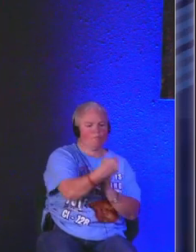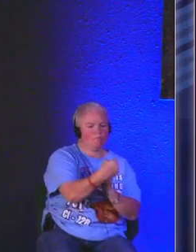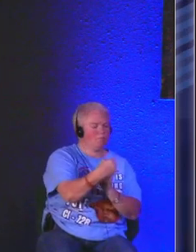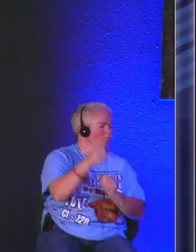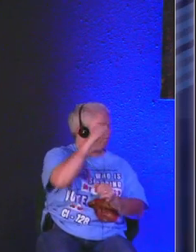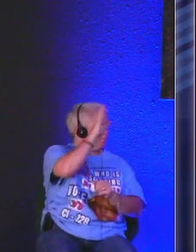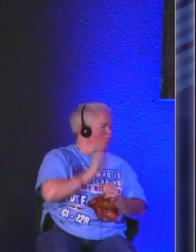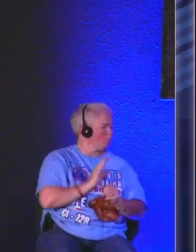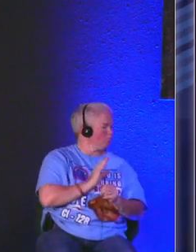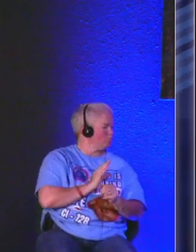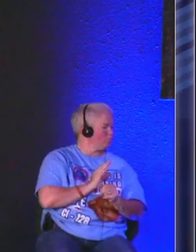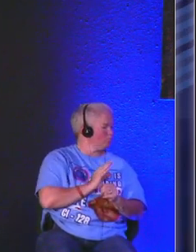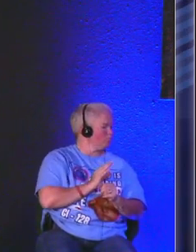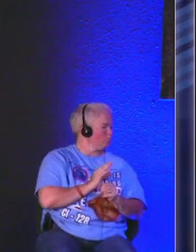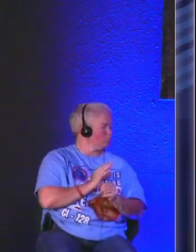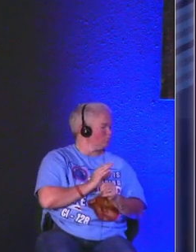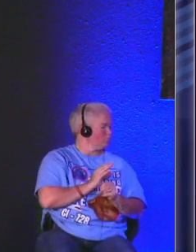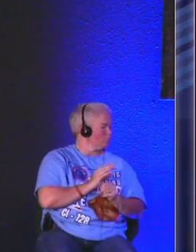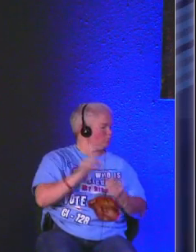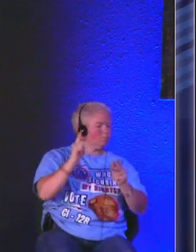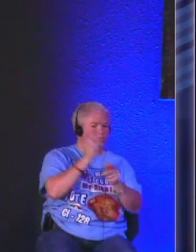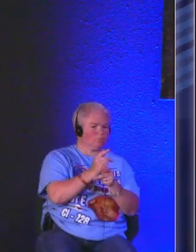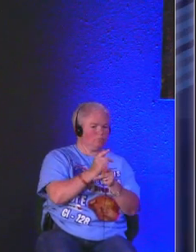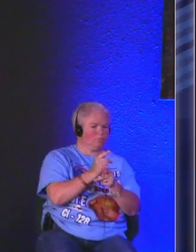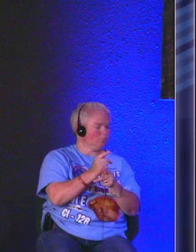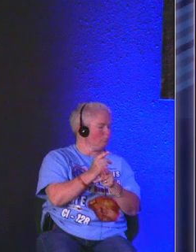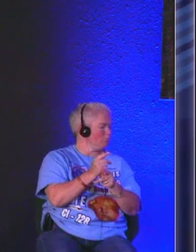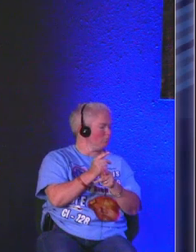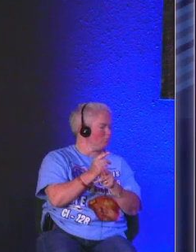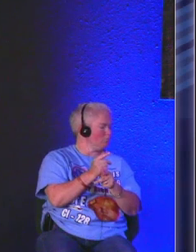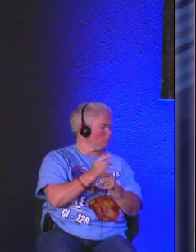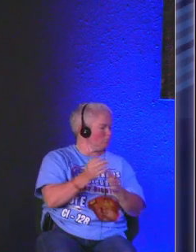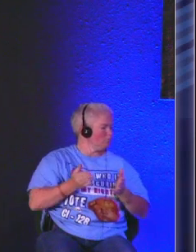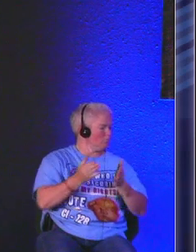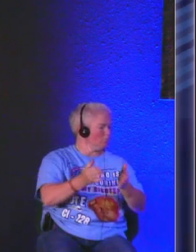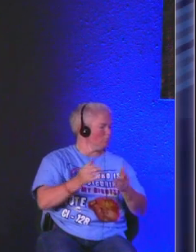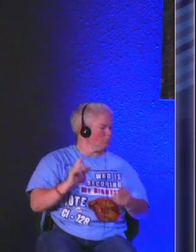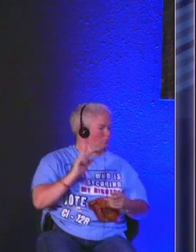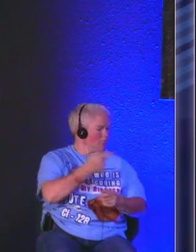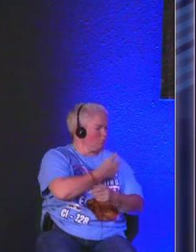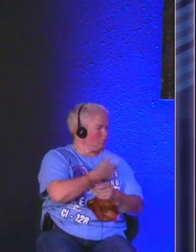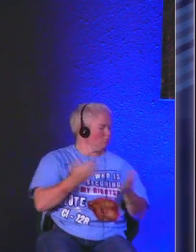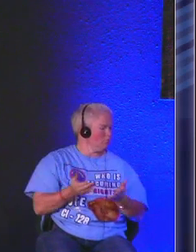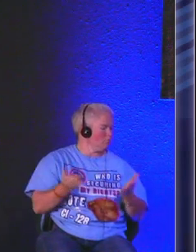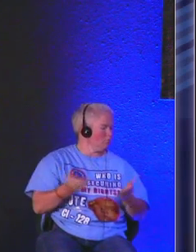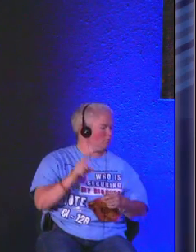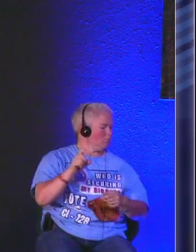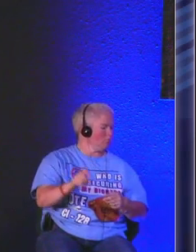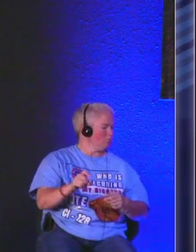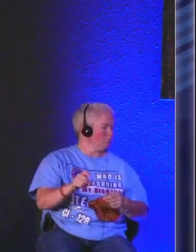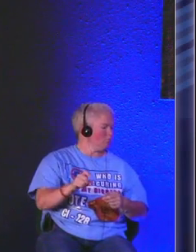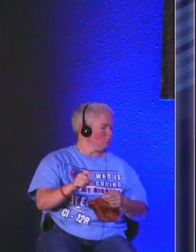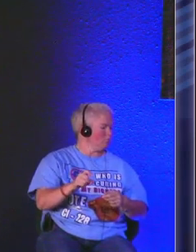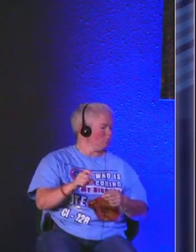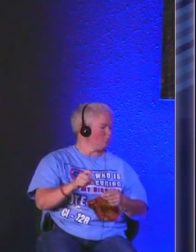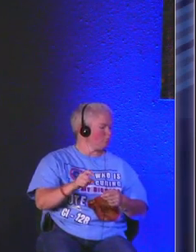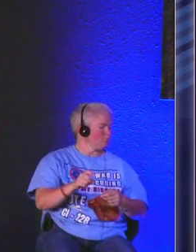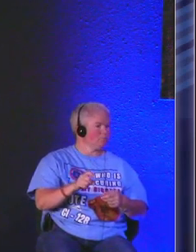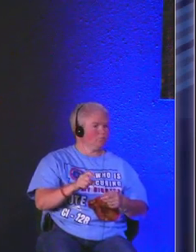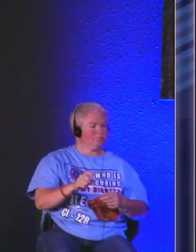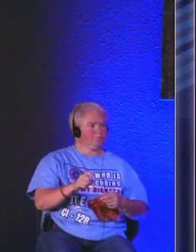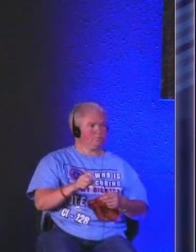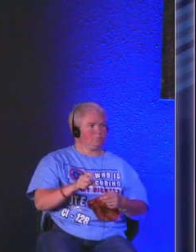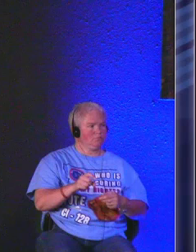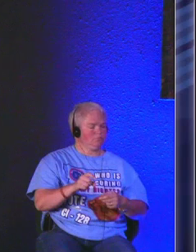God sustains us he not only gives us what we need but in so many ways